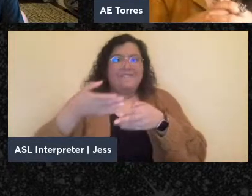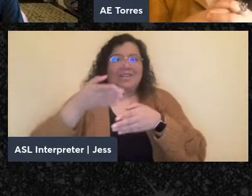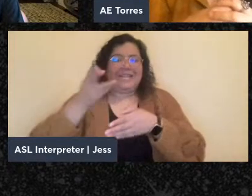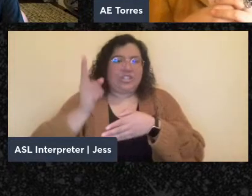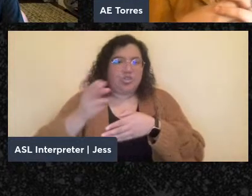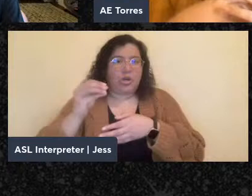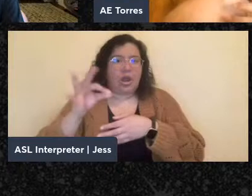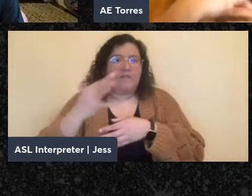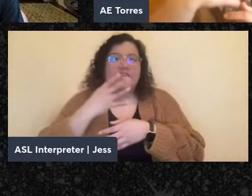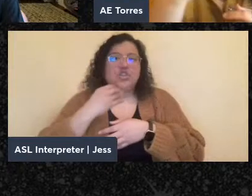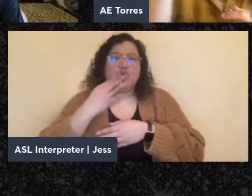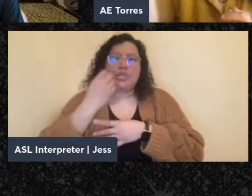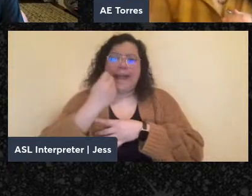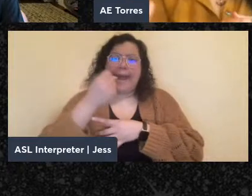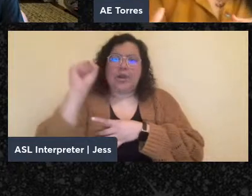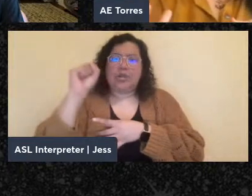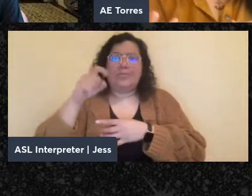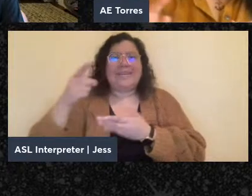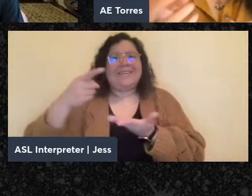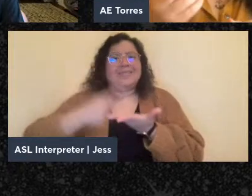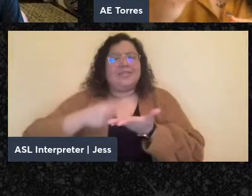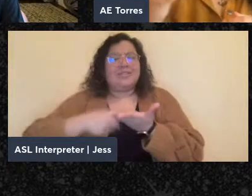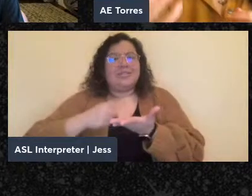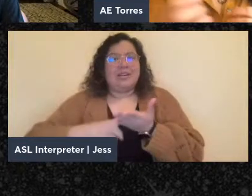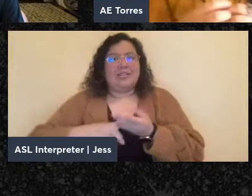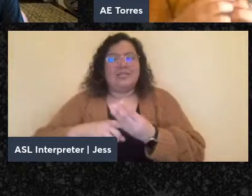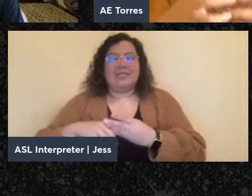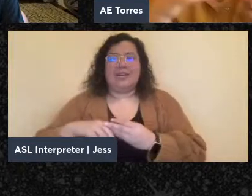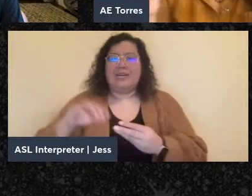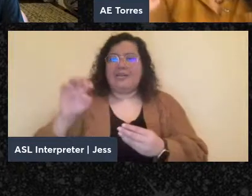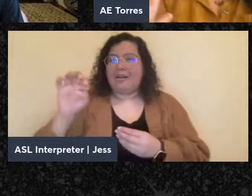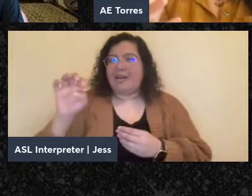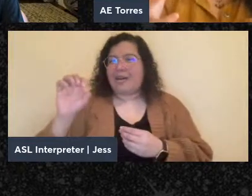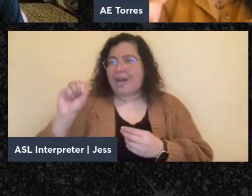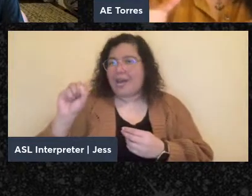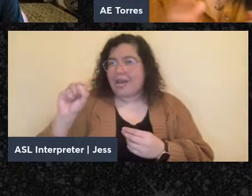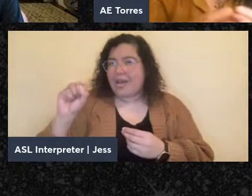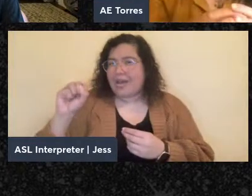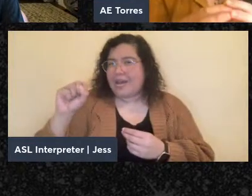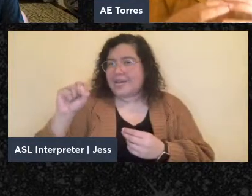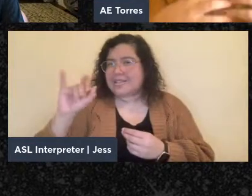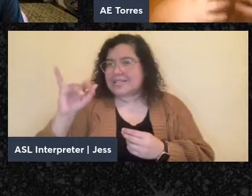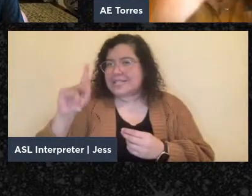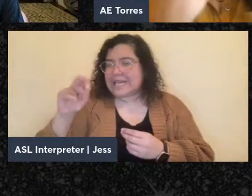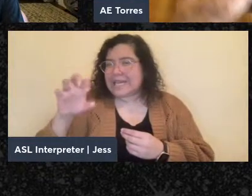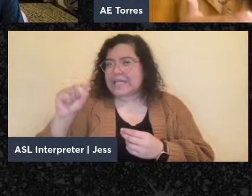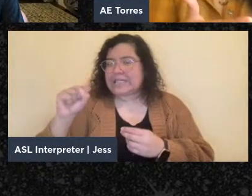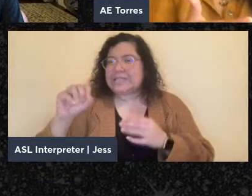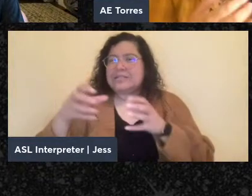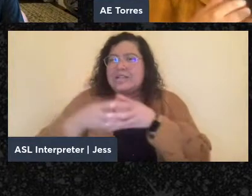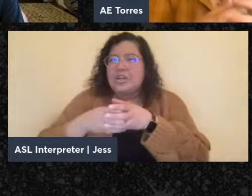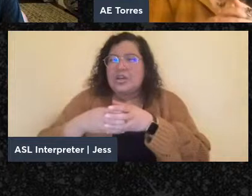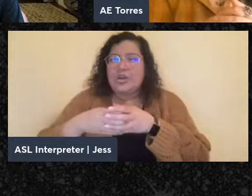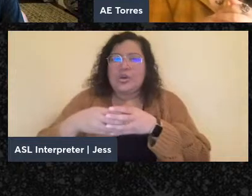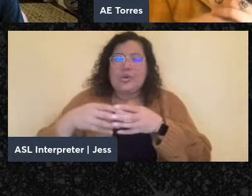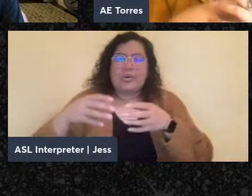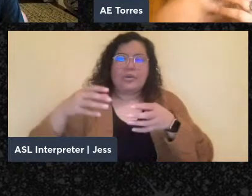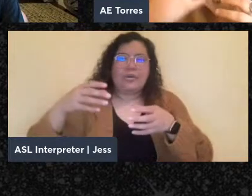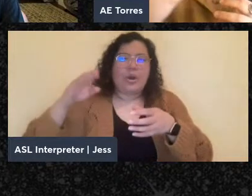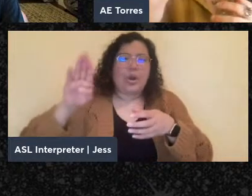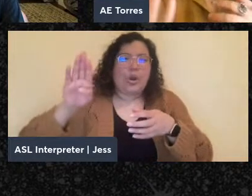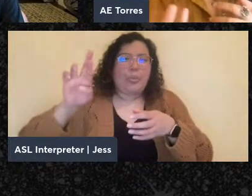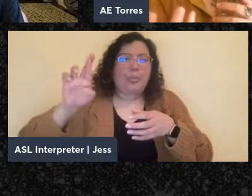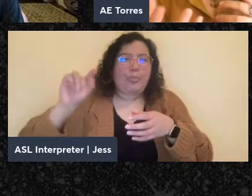anarchism, he's talking about the Essenes, right, as this kind of egalitarian brotherhood, as being maybe they were the first